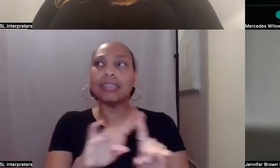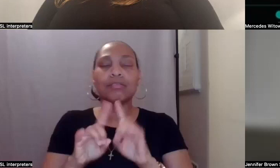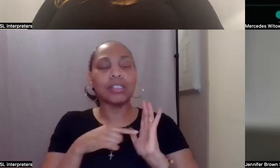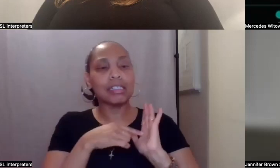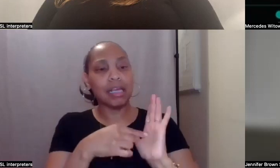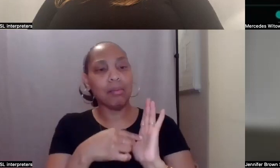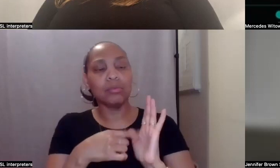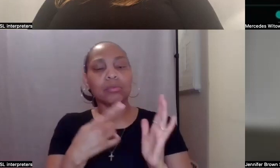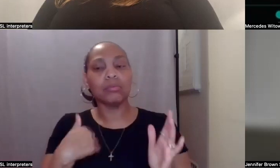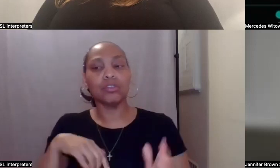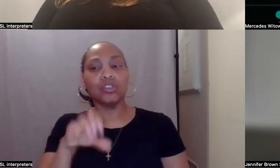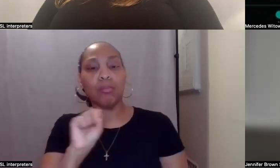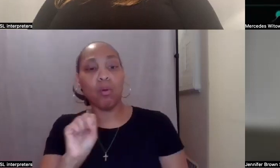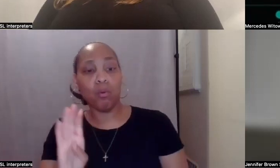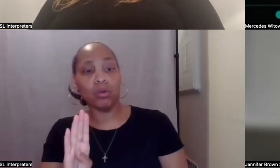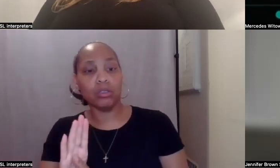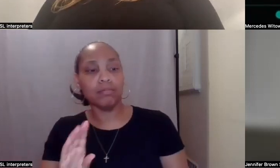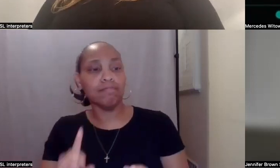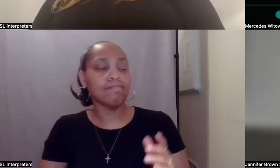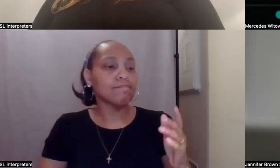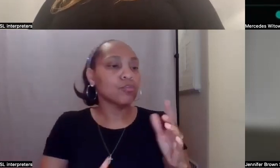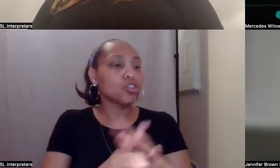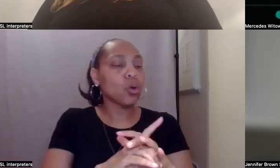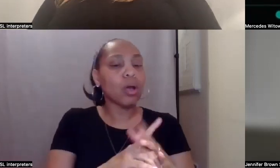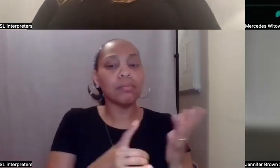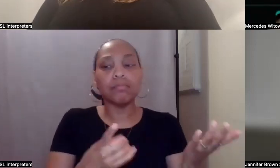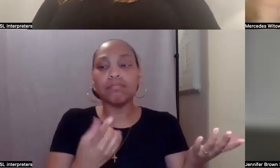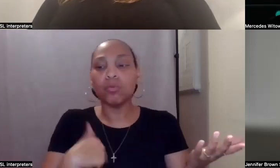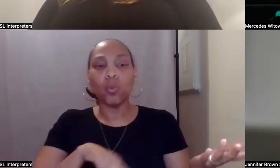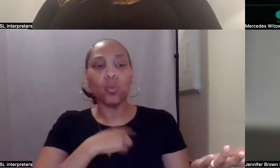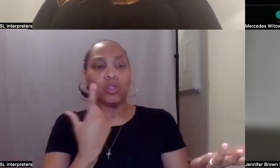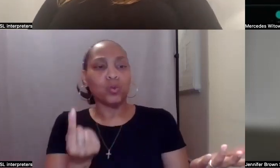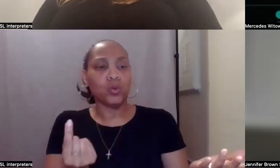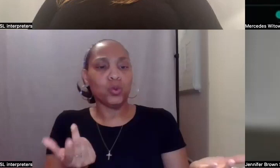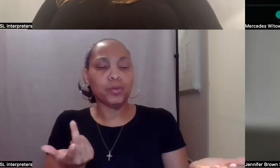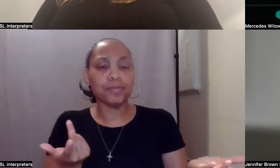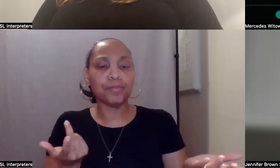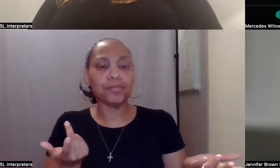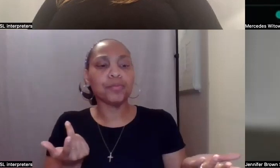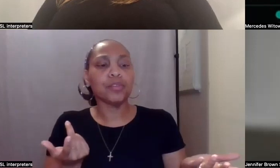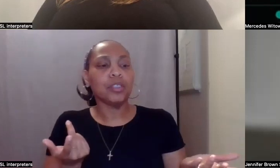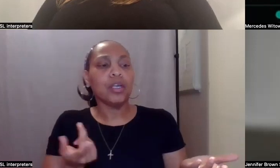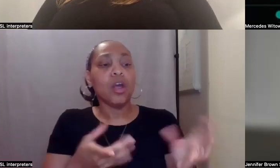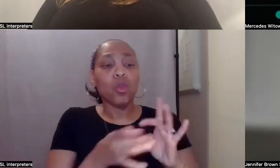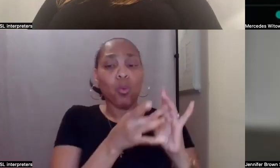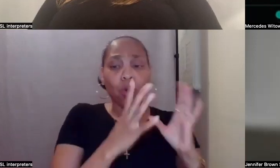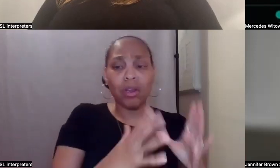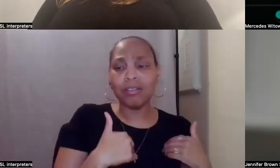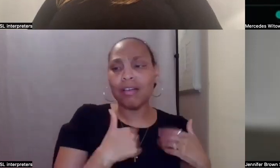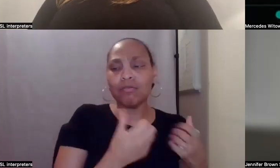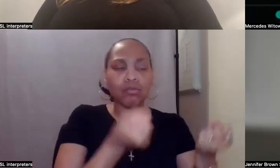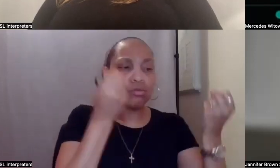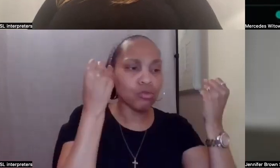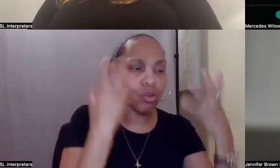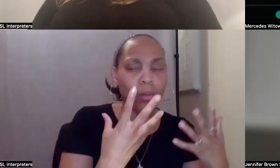and we, we do some things that, you know, the support coordinators are tasked with so much. And it